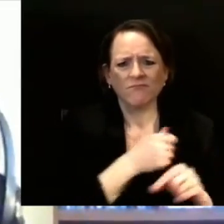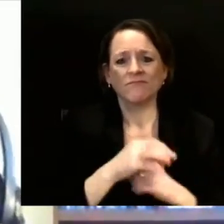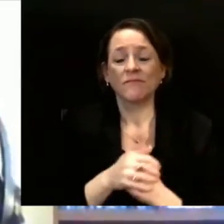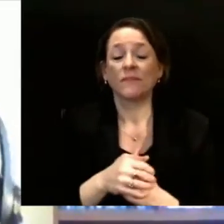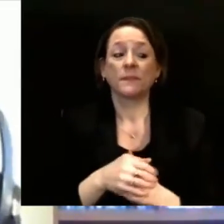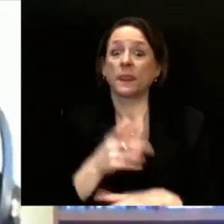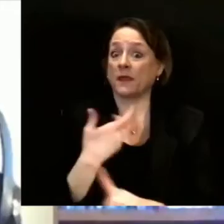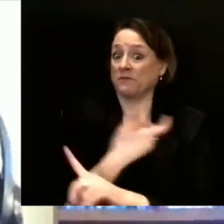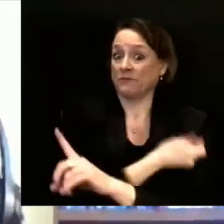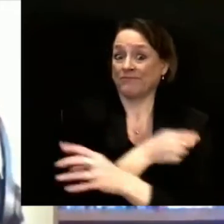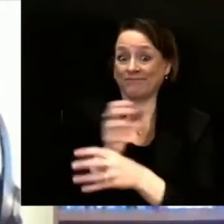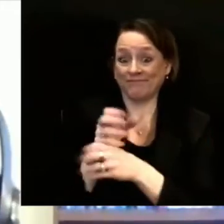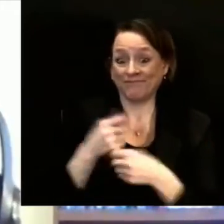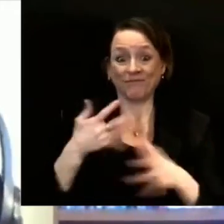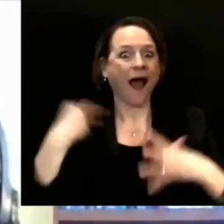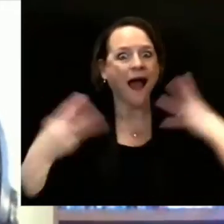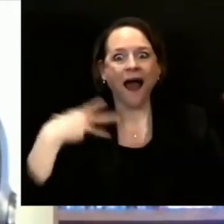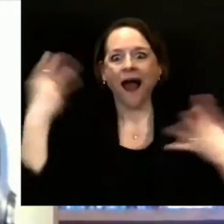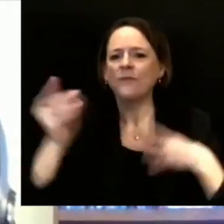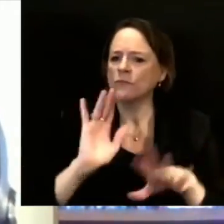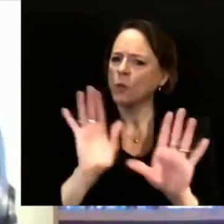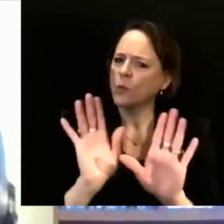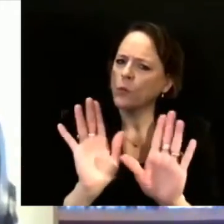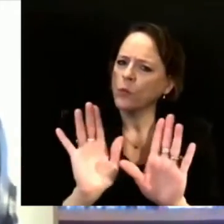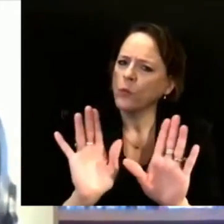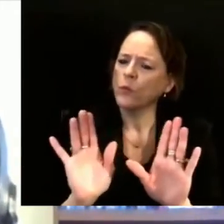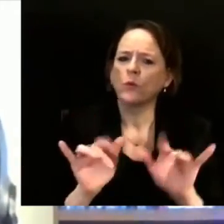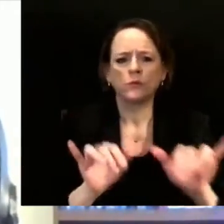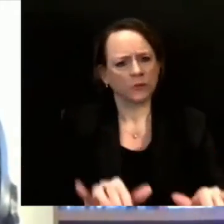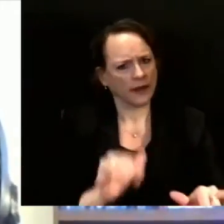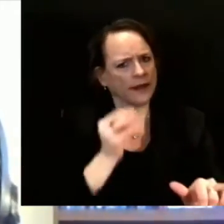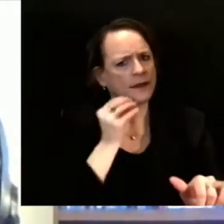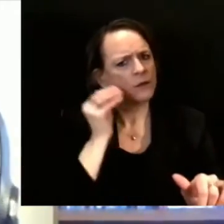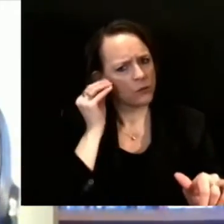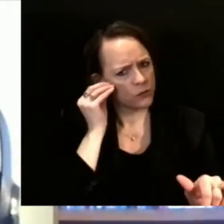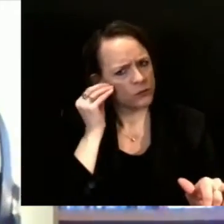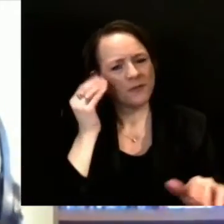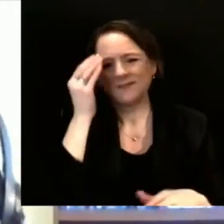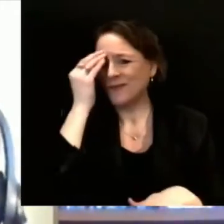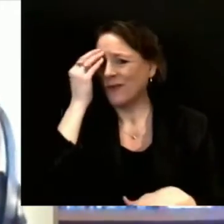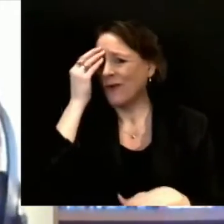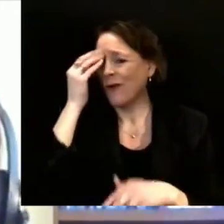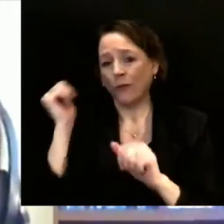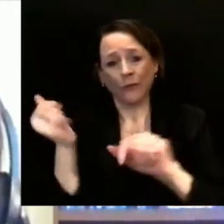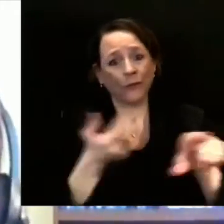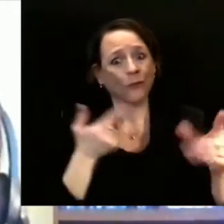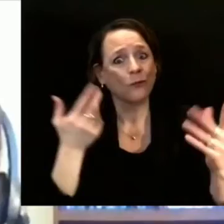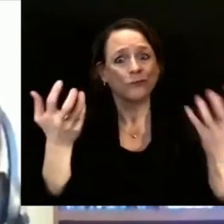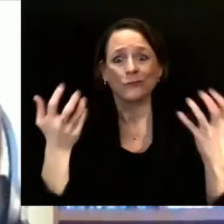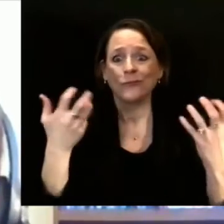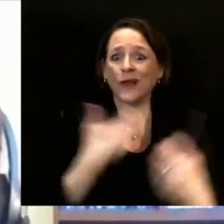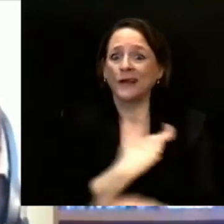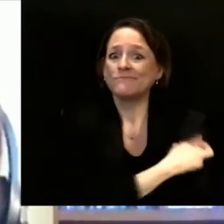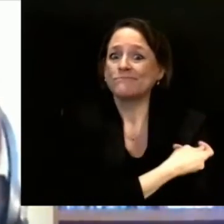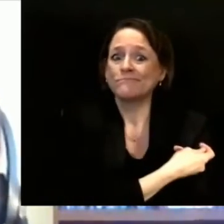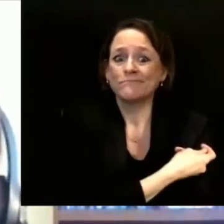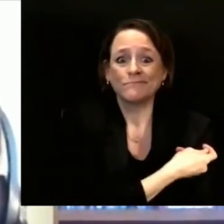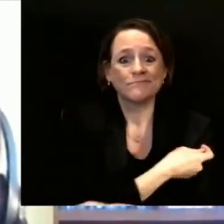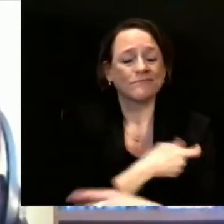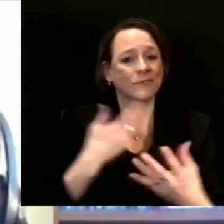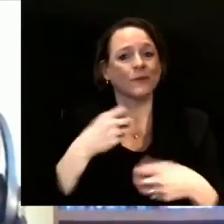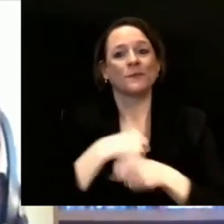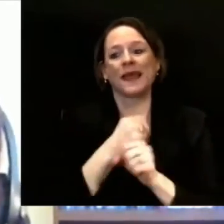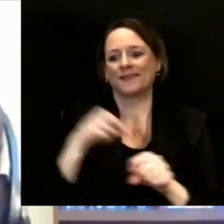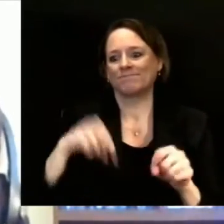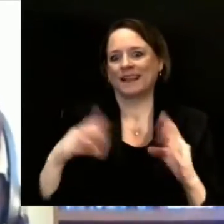vaccine, and I know you want the rate of disease to go down in the community. And we are working very hard to make sure both of those things